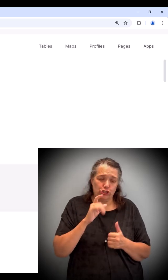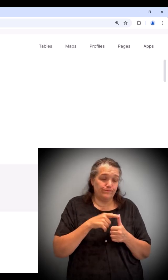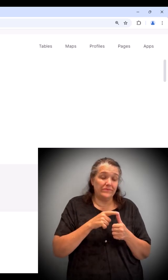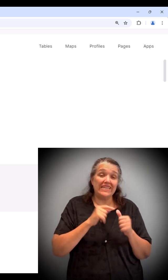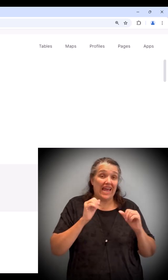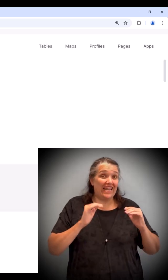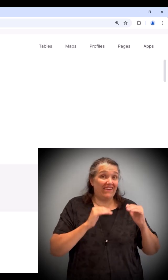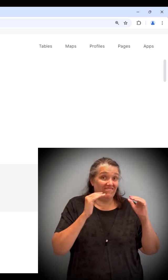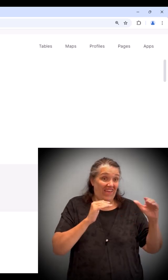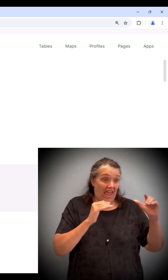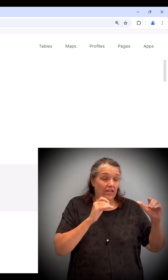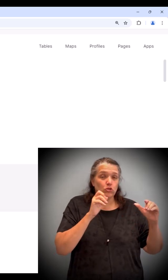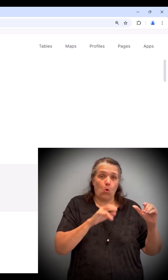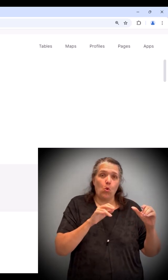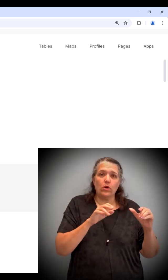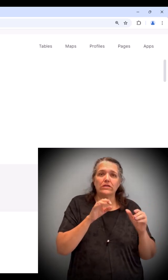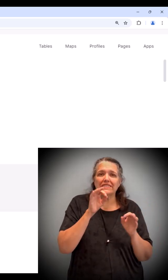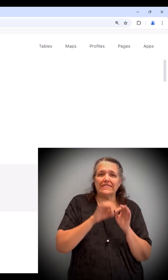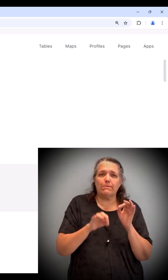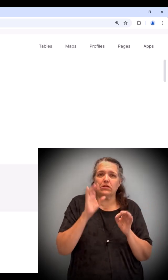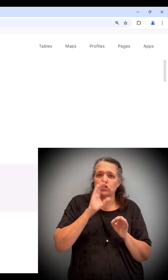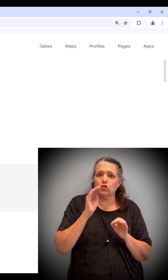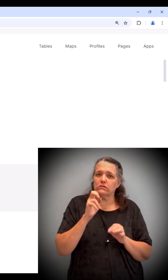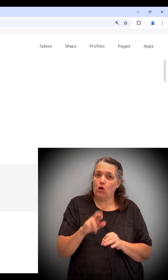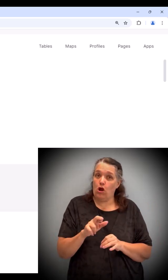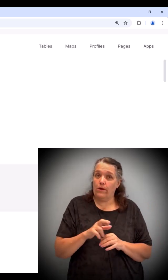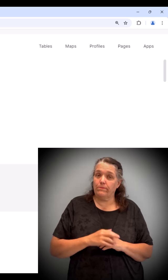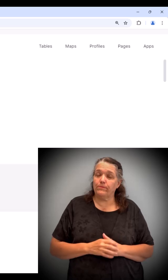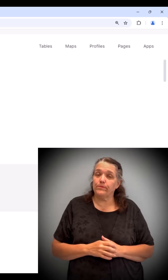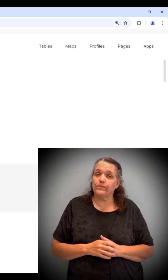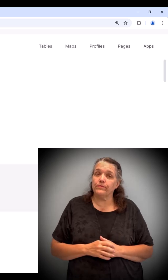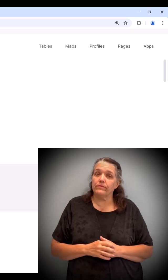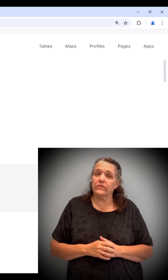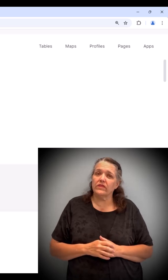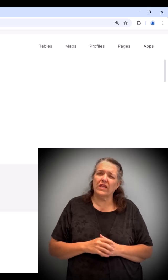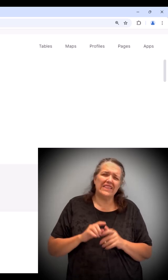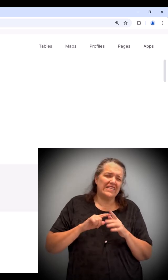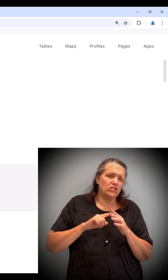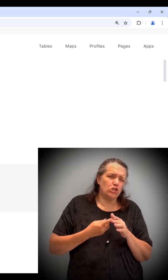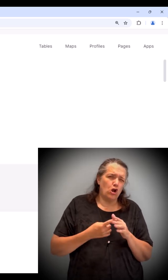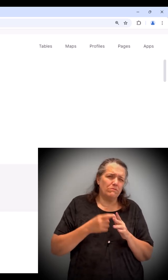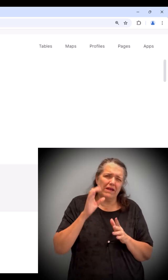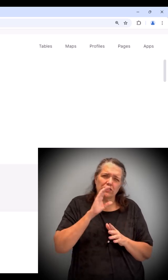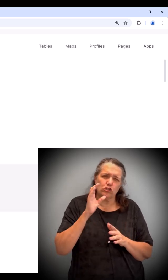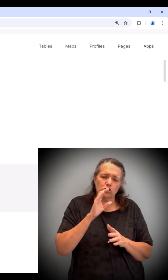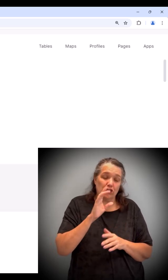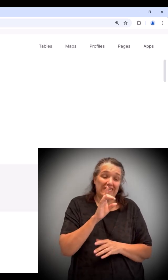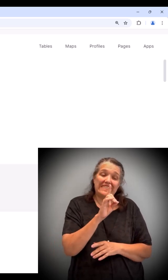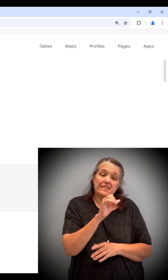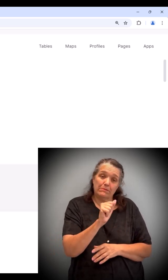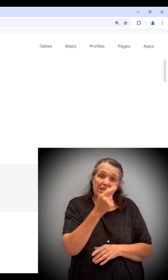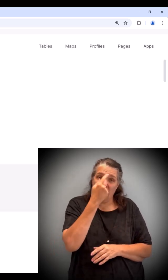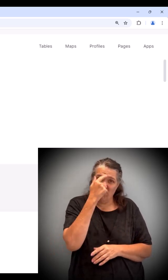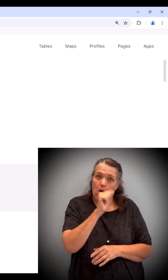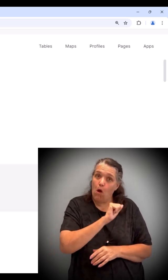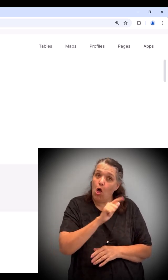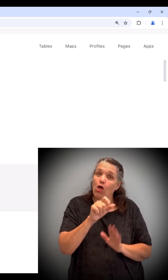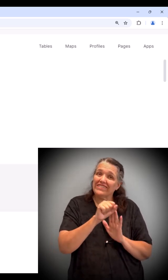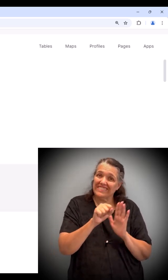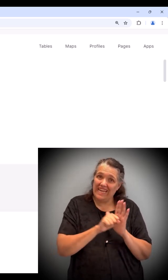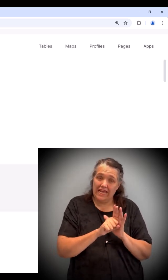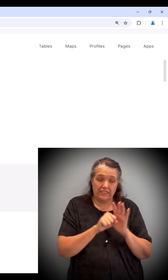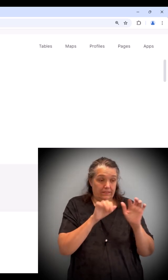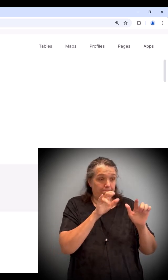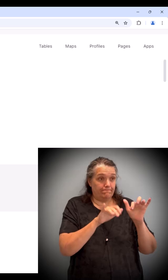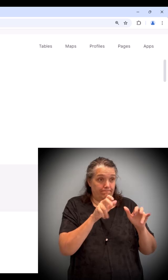search or simple search bar. To begin, let's search disability for all states